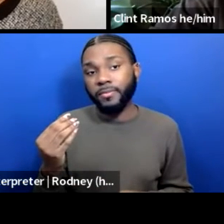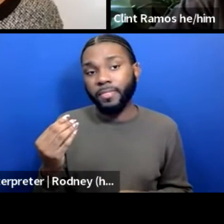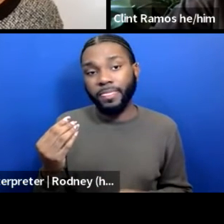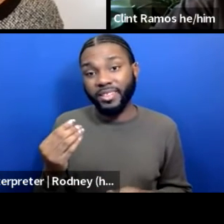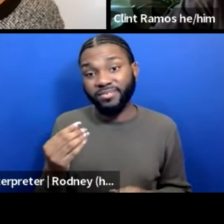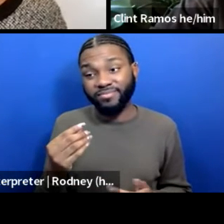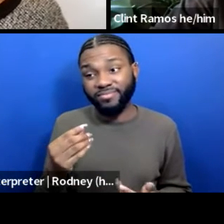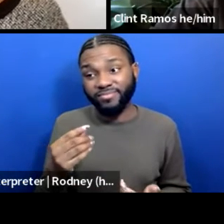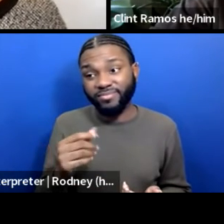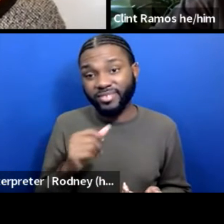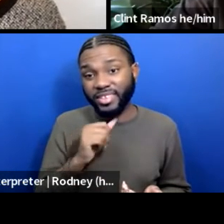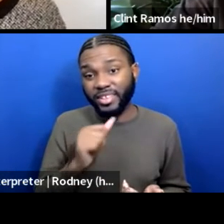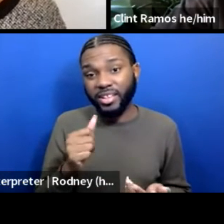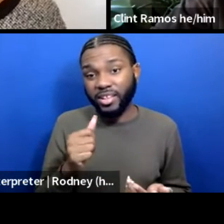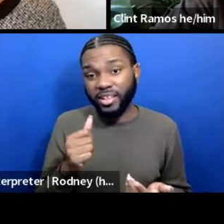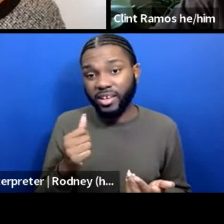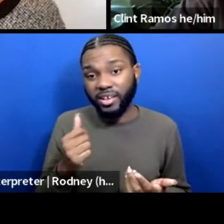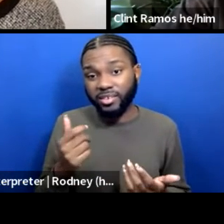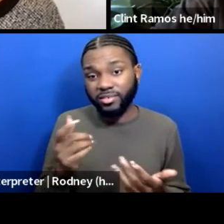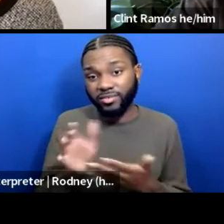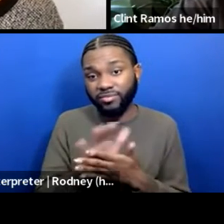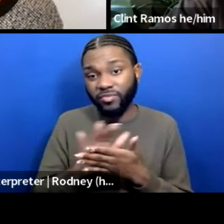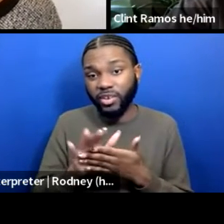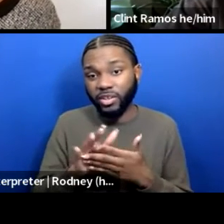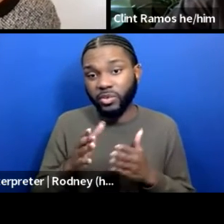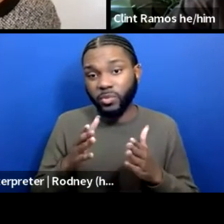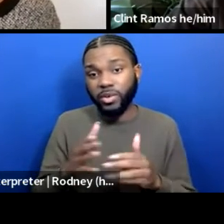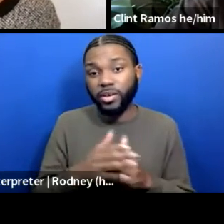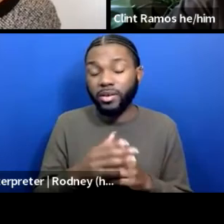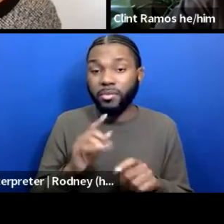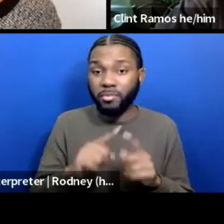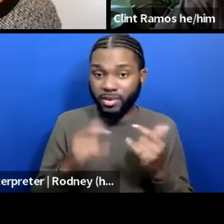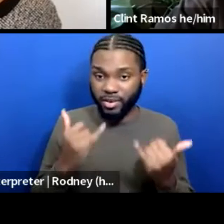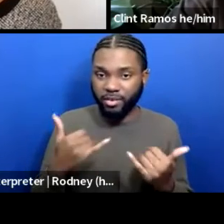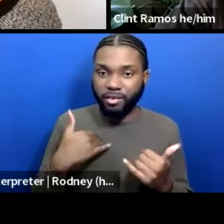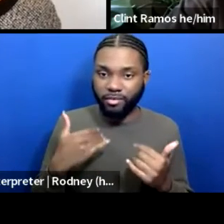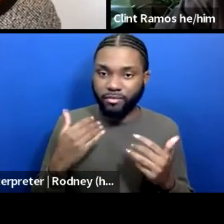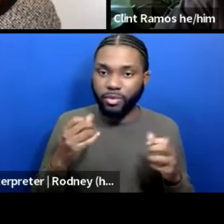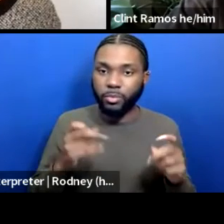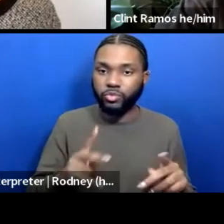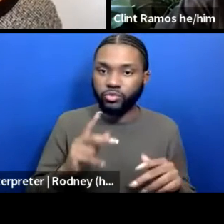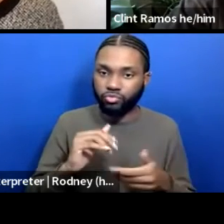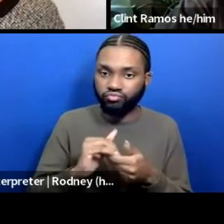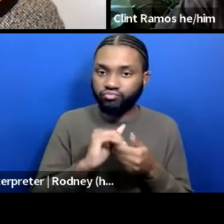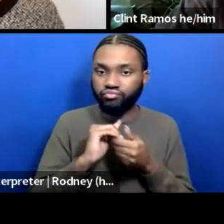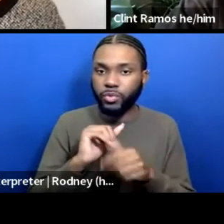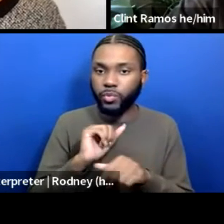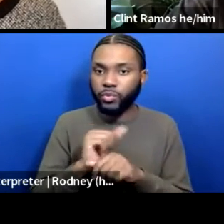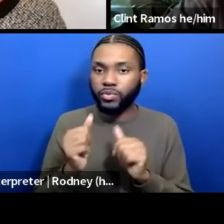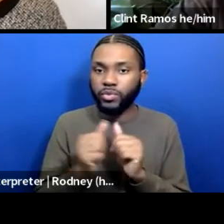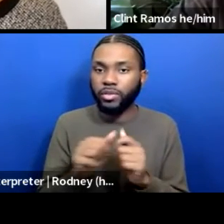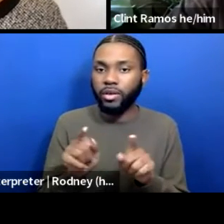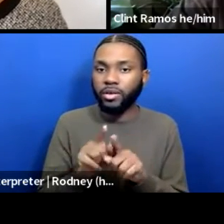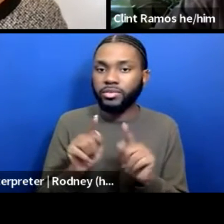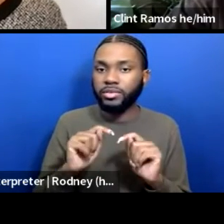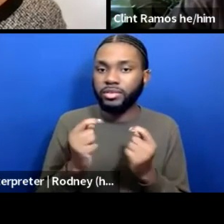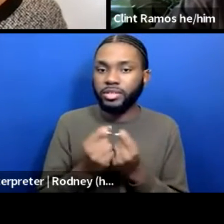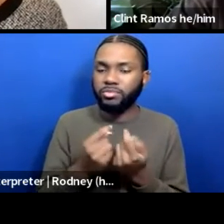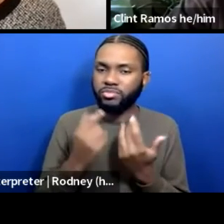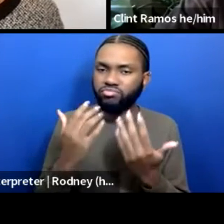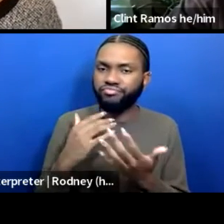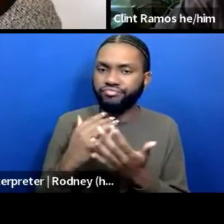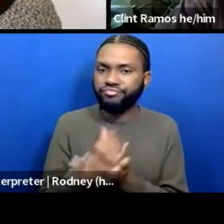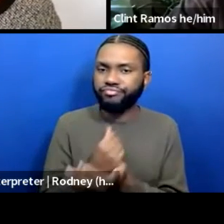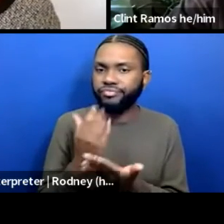unfriendly way. And, and you have the opportunity now to work together as a, as a team. So take advantage of things like, like